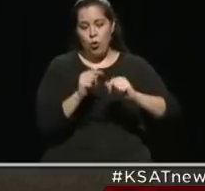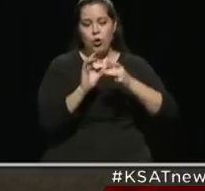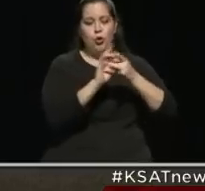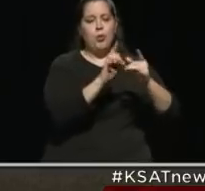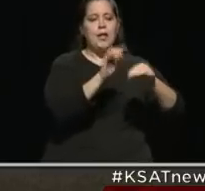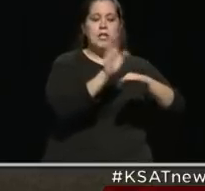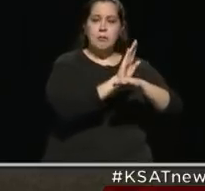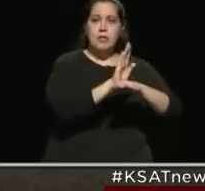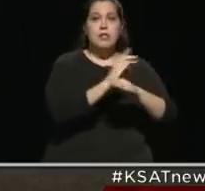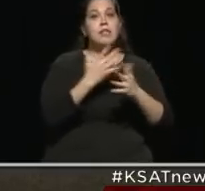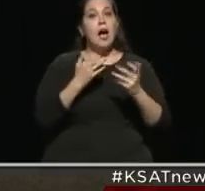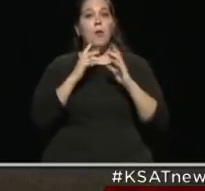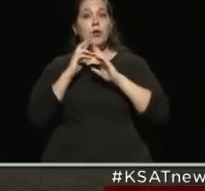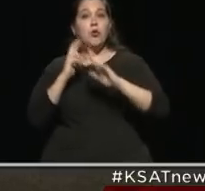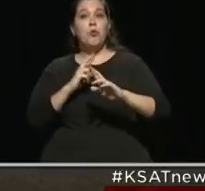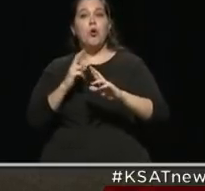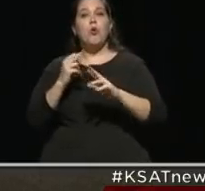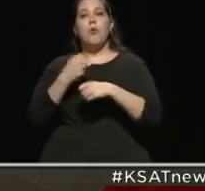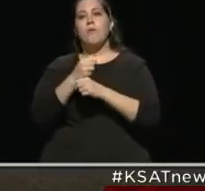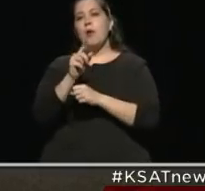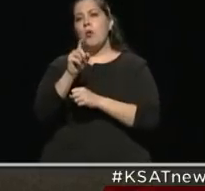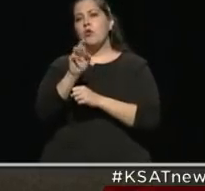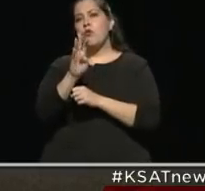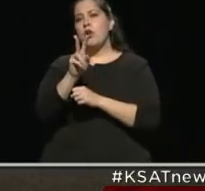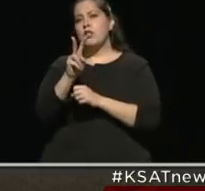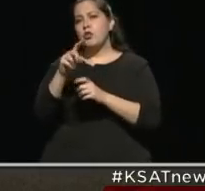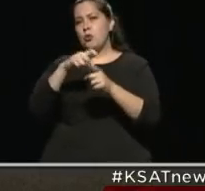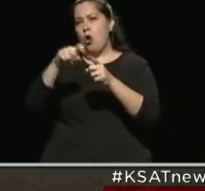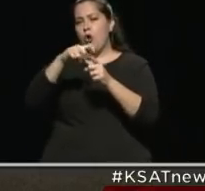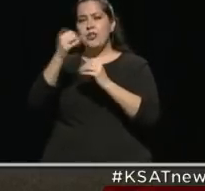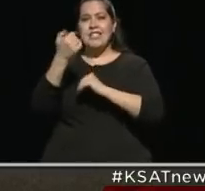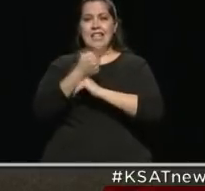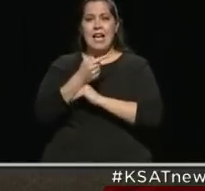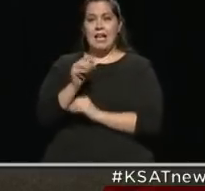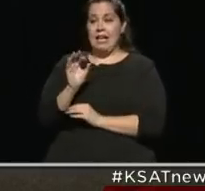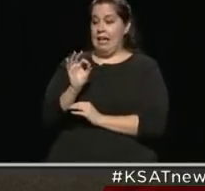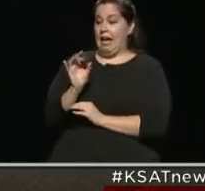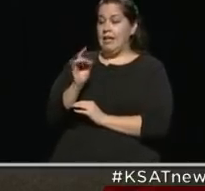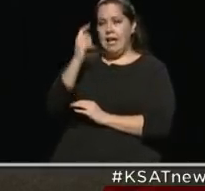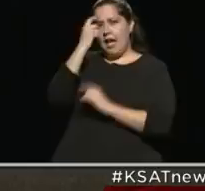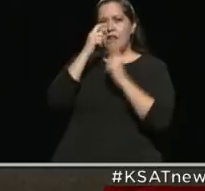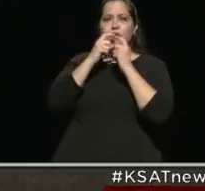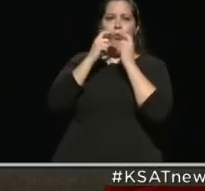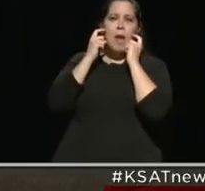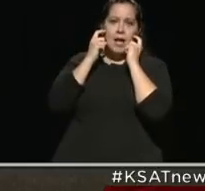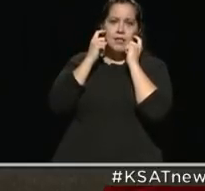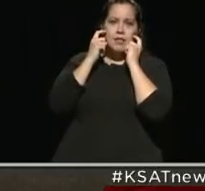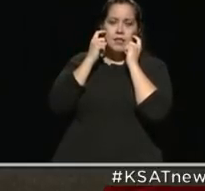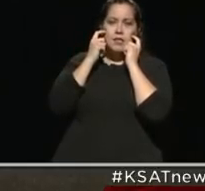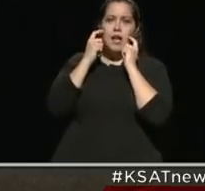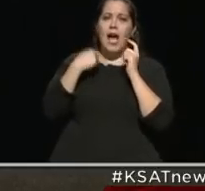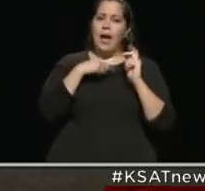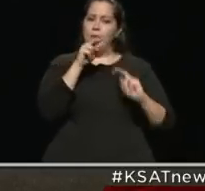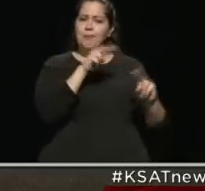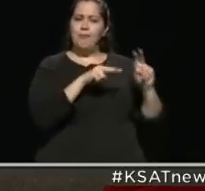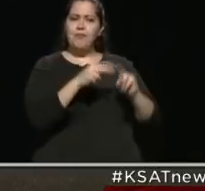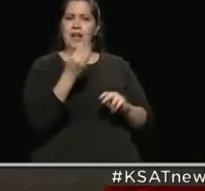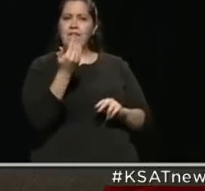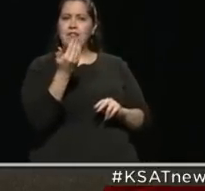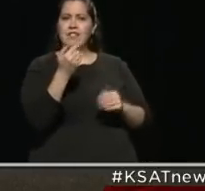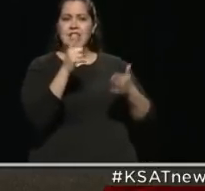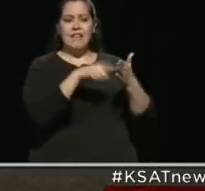And I did want to report to you, we've made 142 calls today, 98 just for masks, and we did observe 15